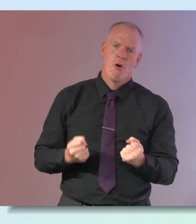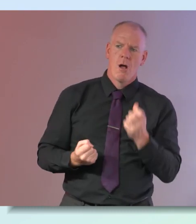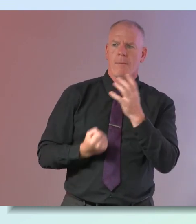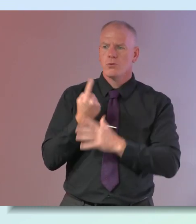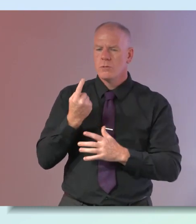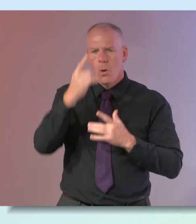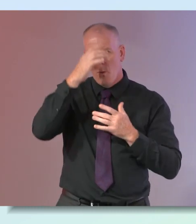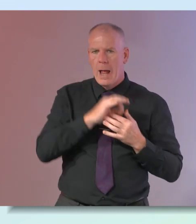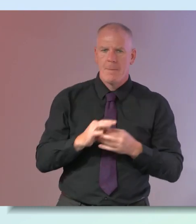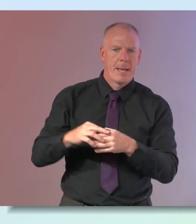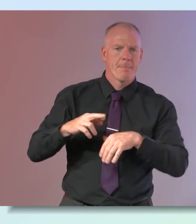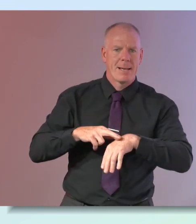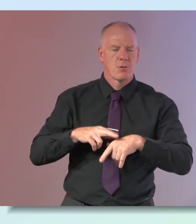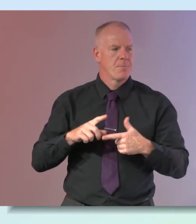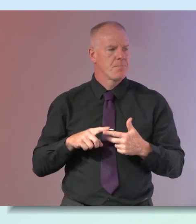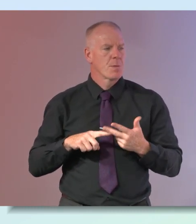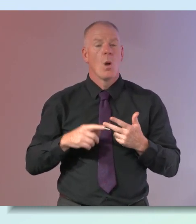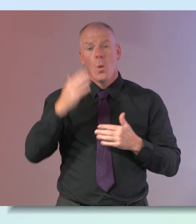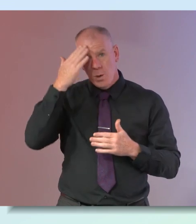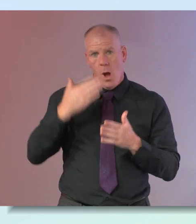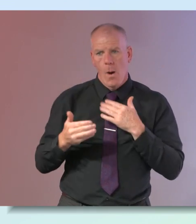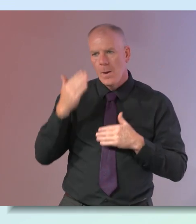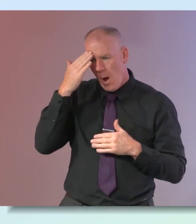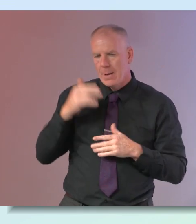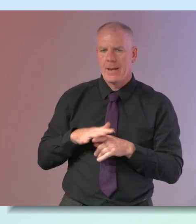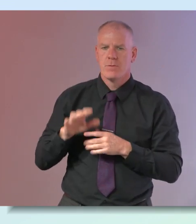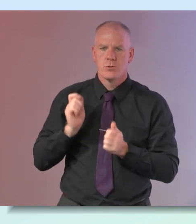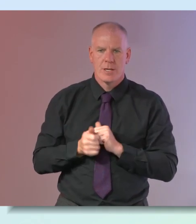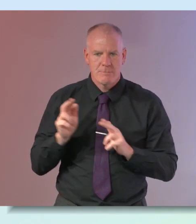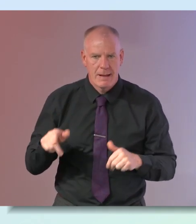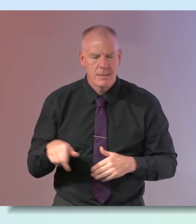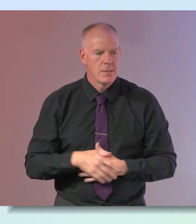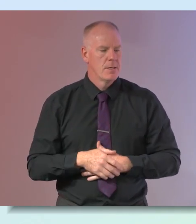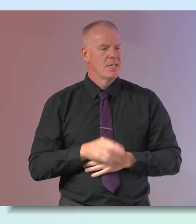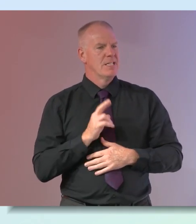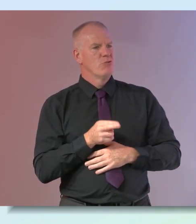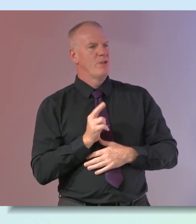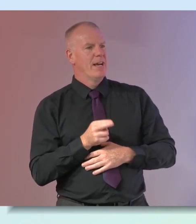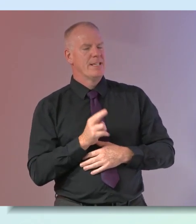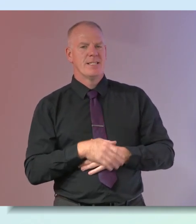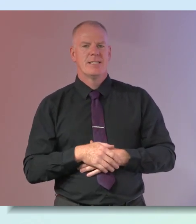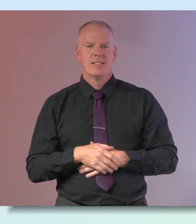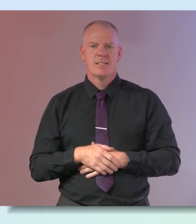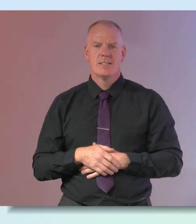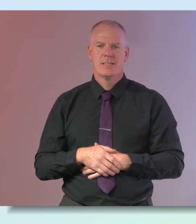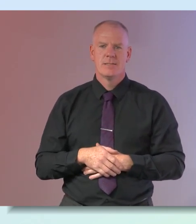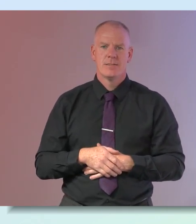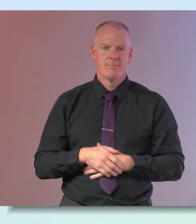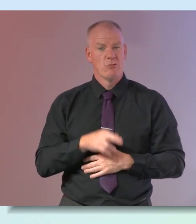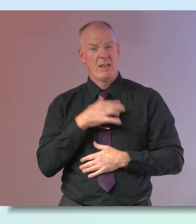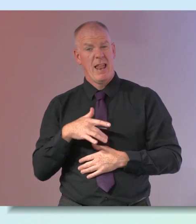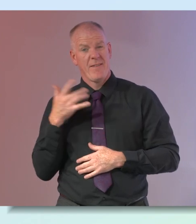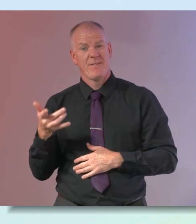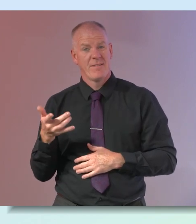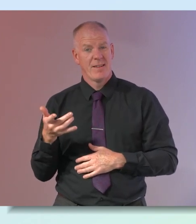higher we know what we know and we know we can change things yeah and you and you're right as nicola said samantha the reality is there